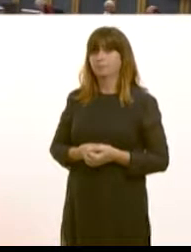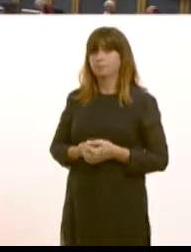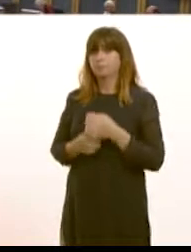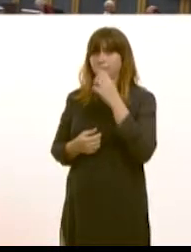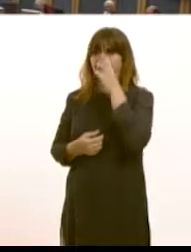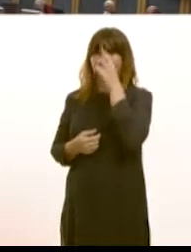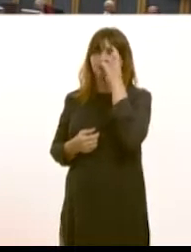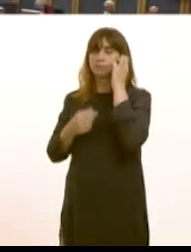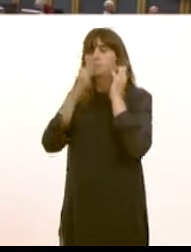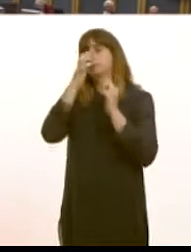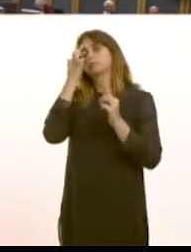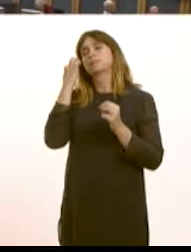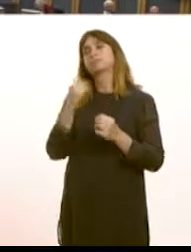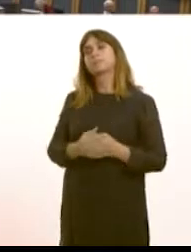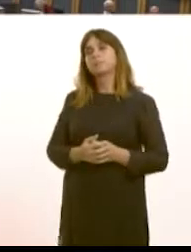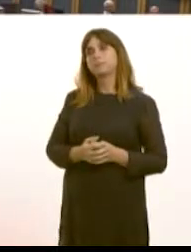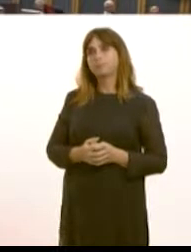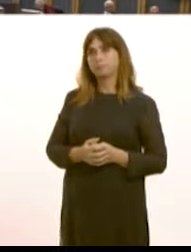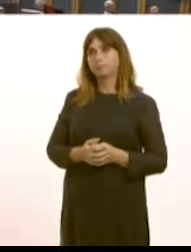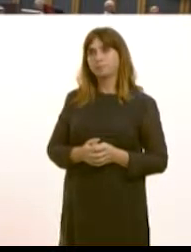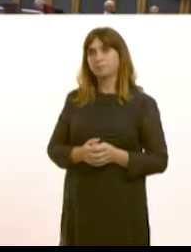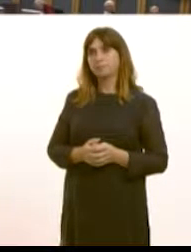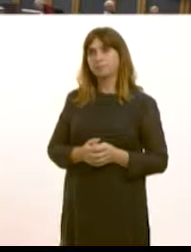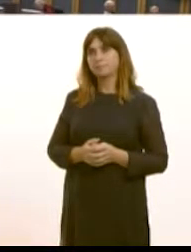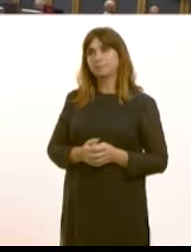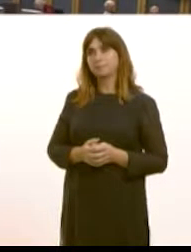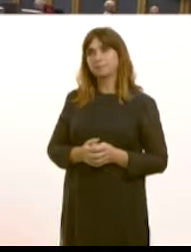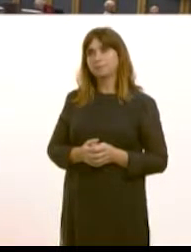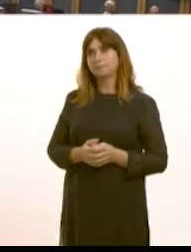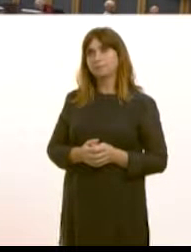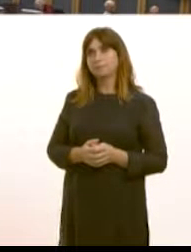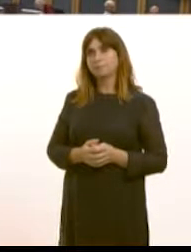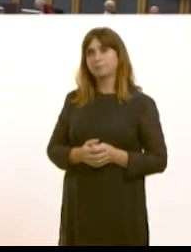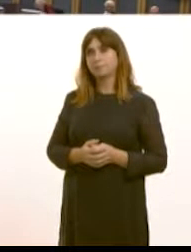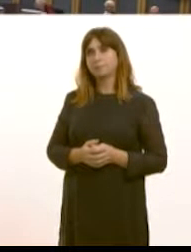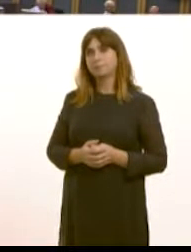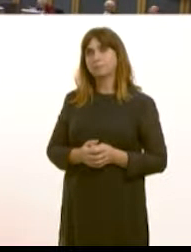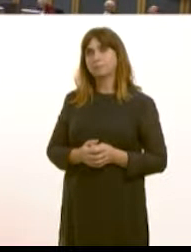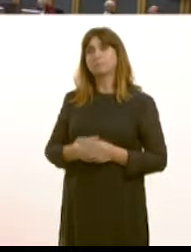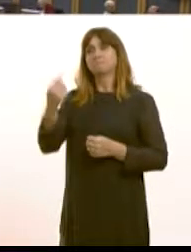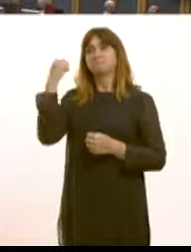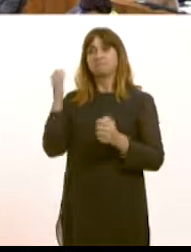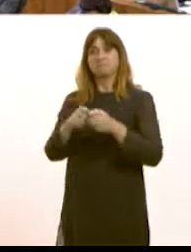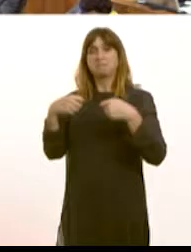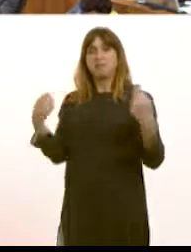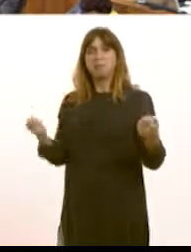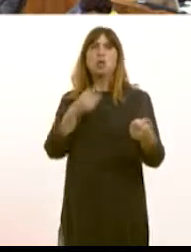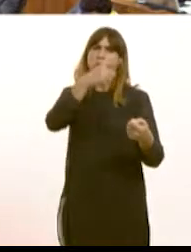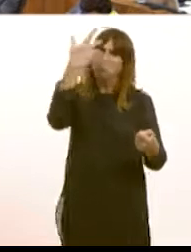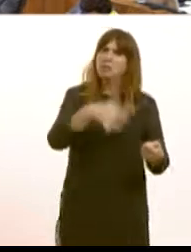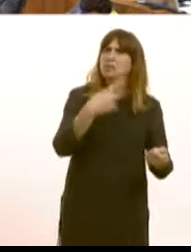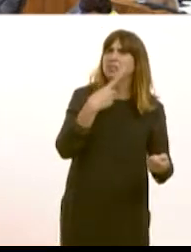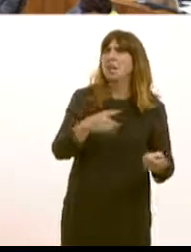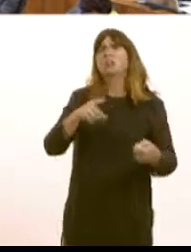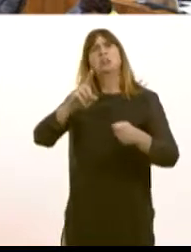I won't go into the issue of what the First Minister did or didn't say in 2012 but